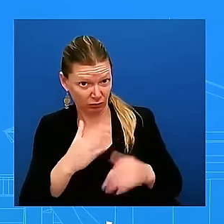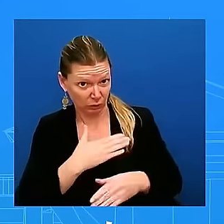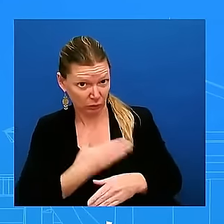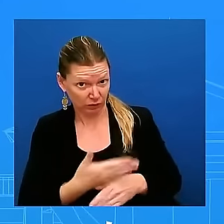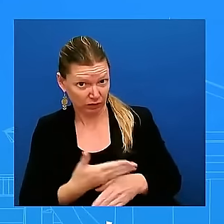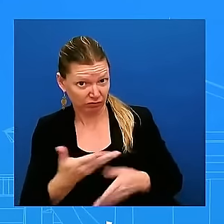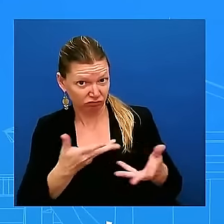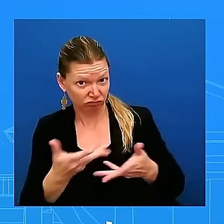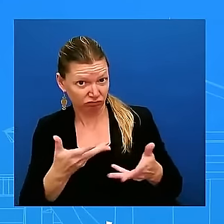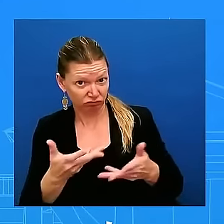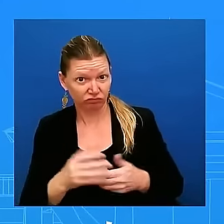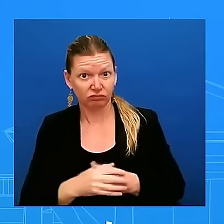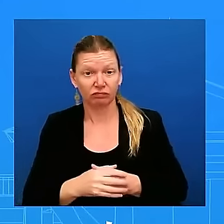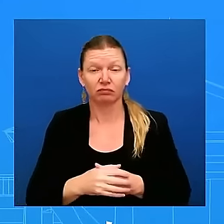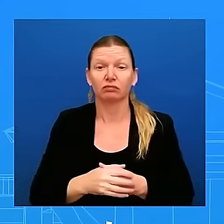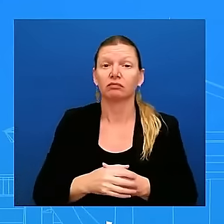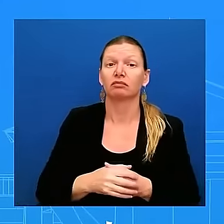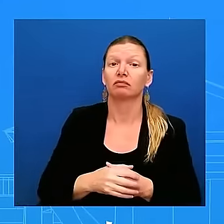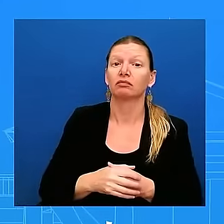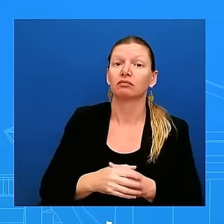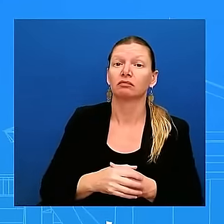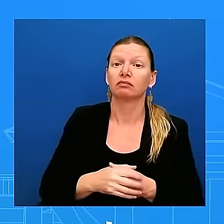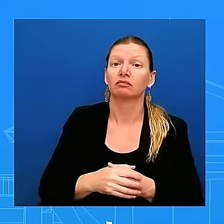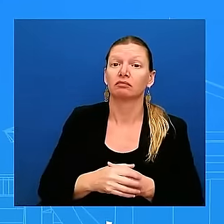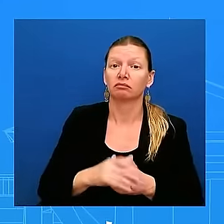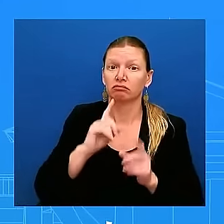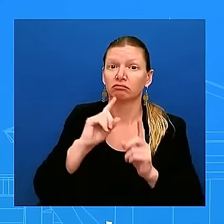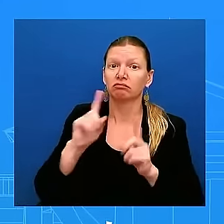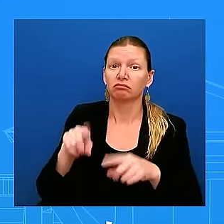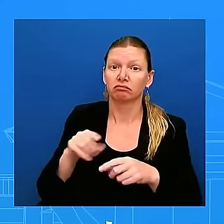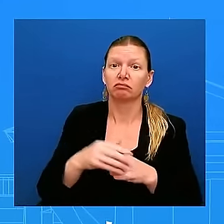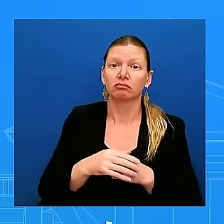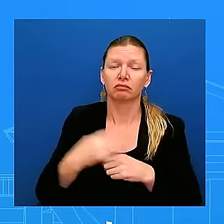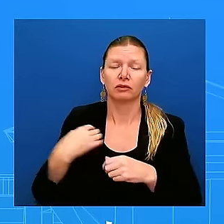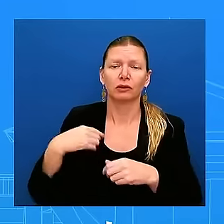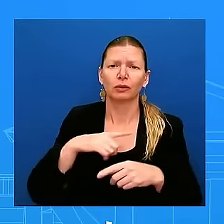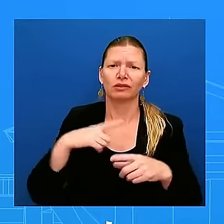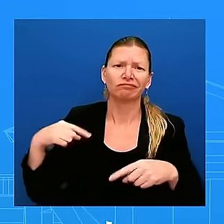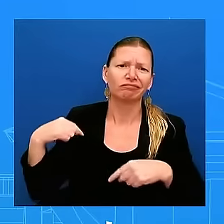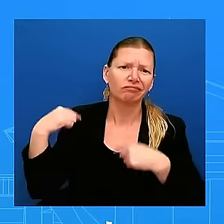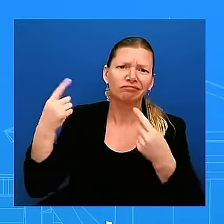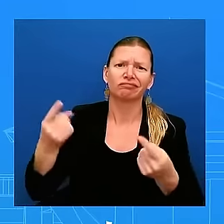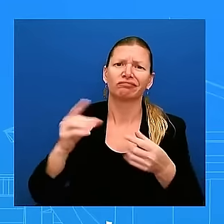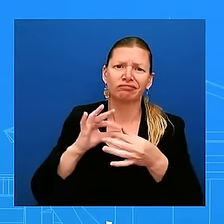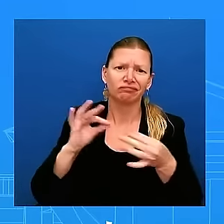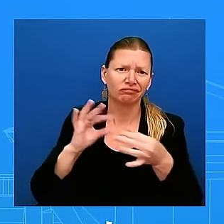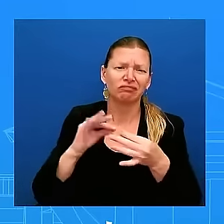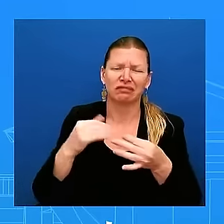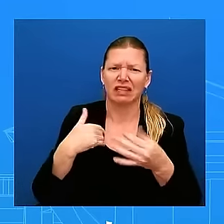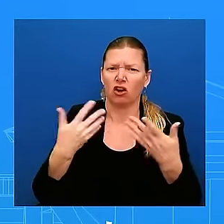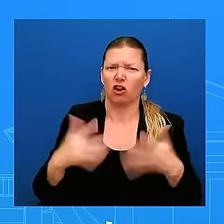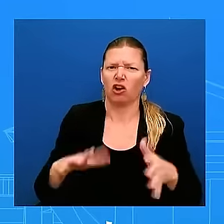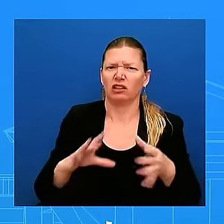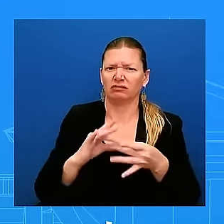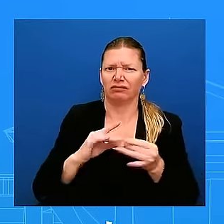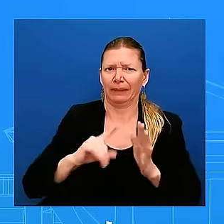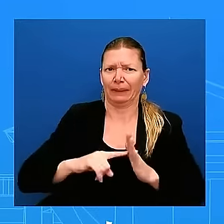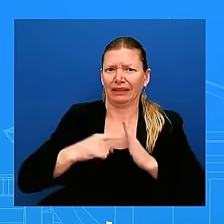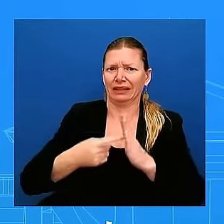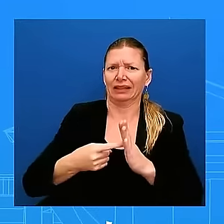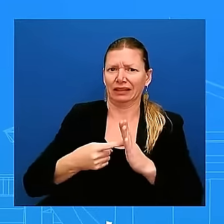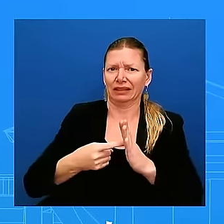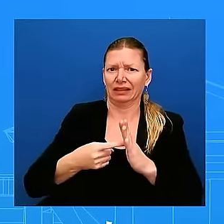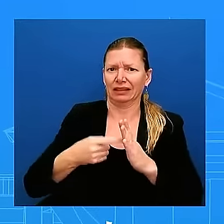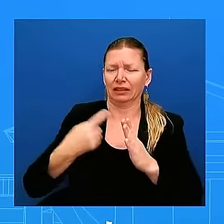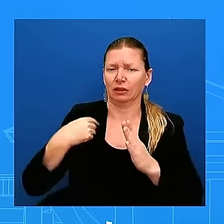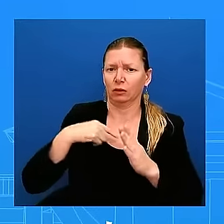this uh in the beginning that uh we view diplomacy as the best way to achieve an effective long-term solution when it